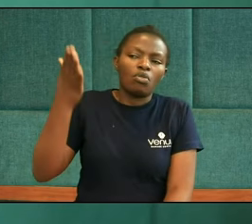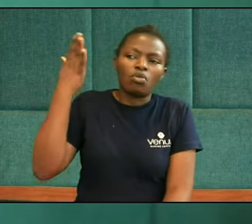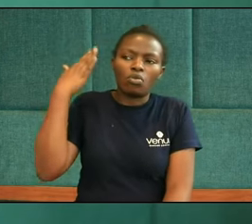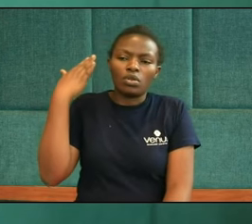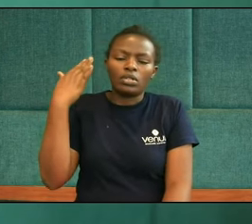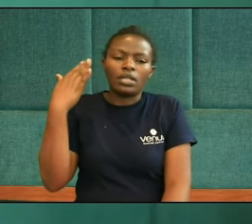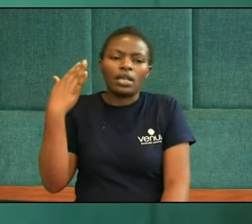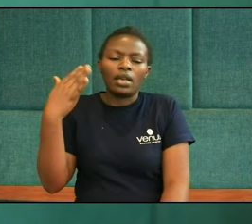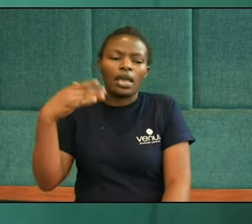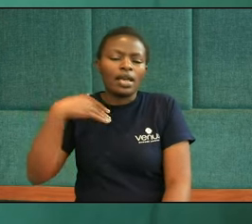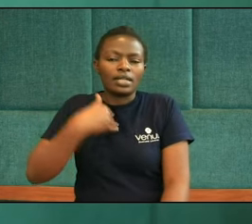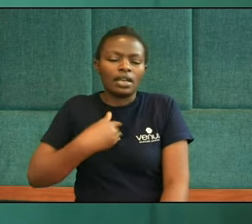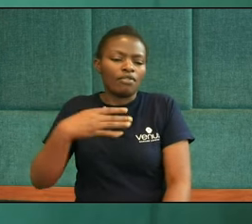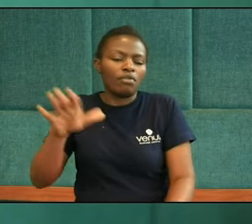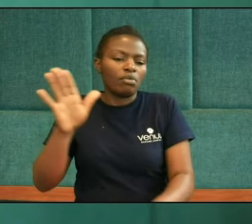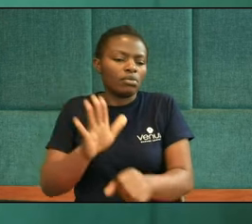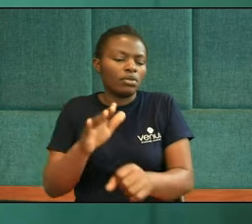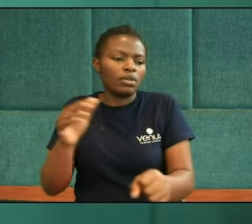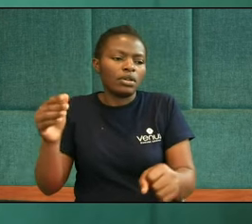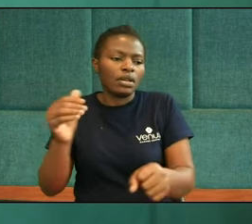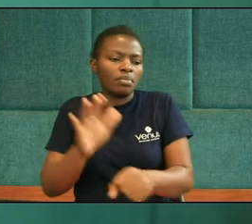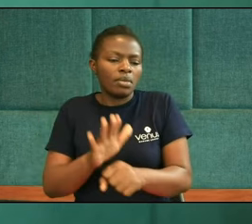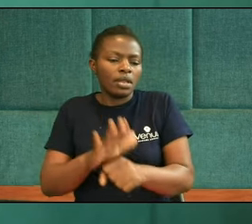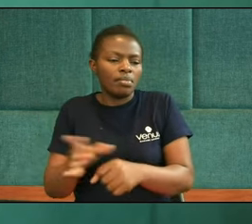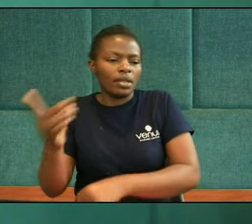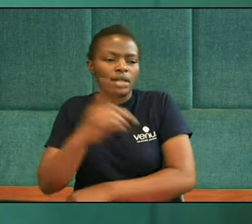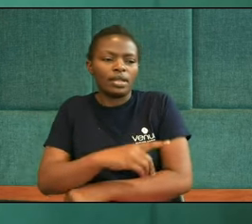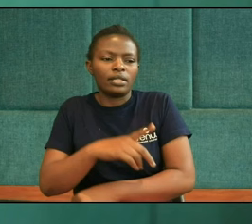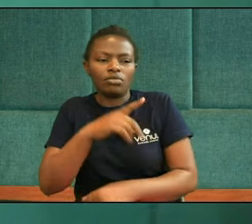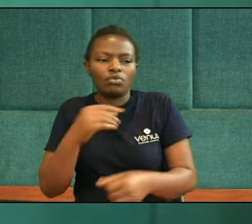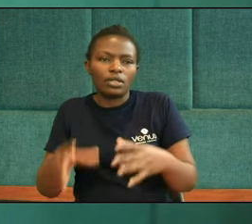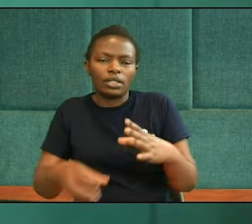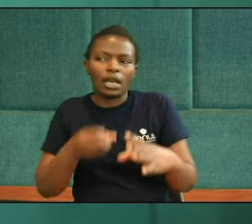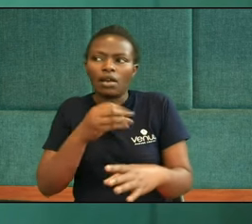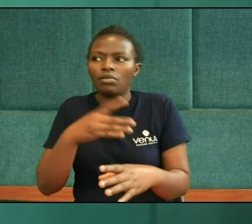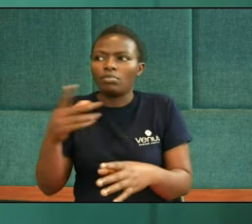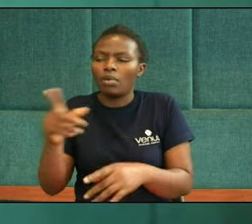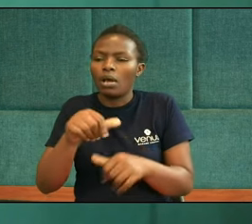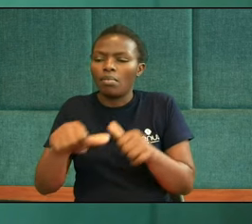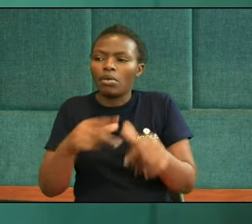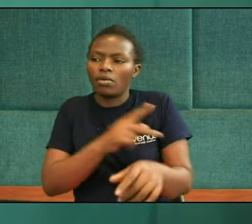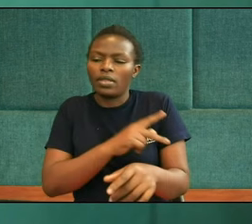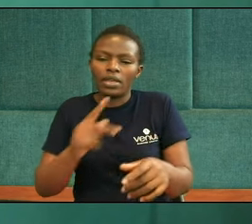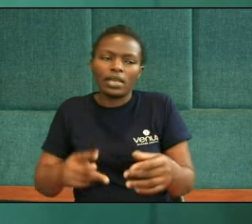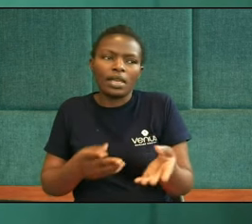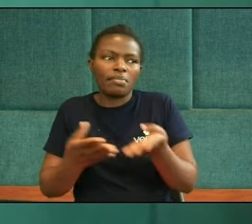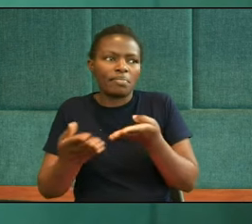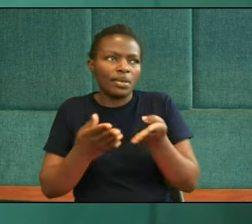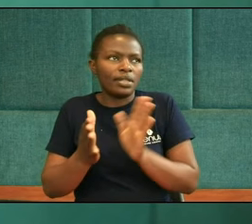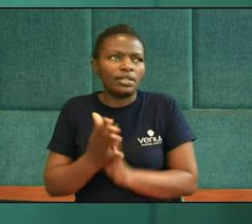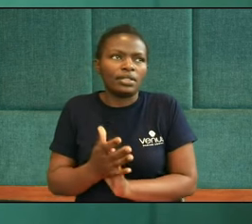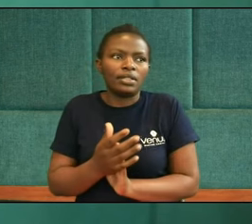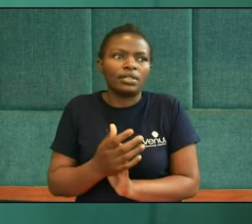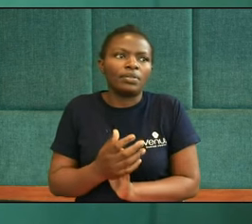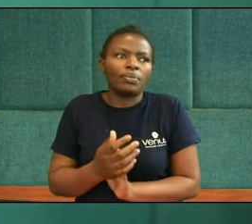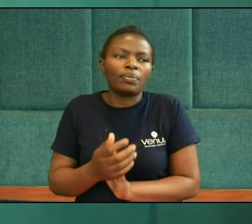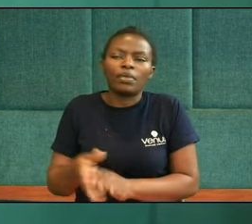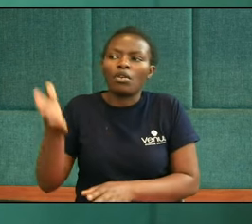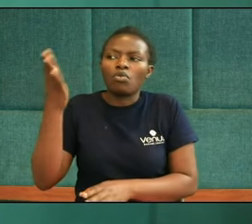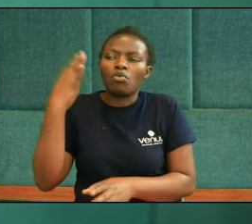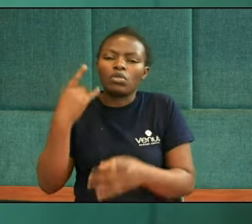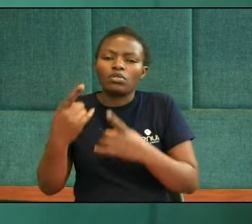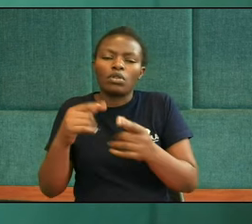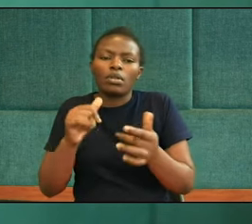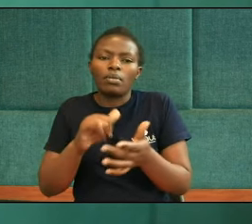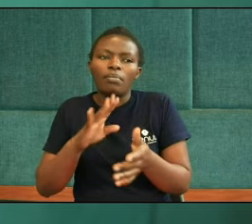days Then I got up and went out about the king business I was appealed by the vision